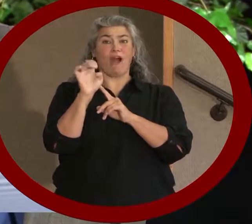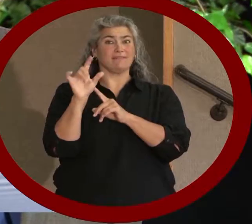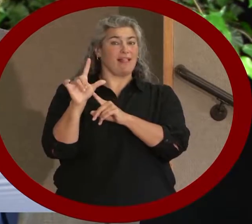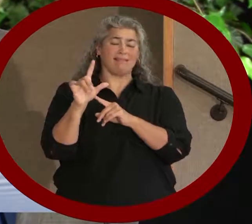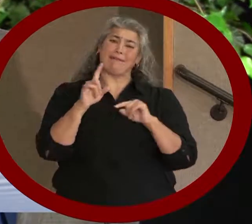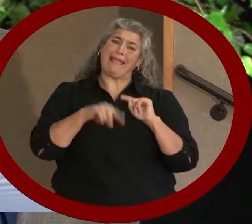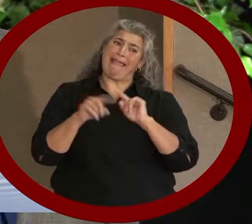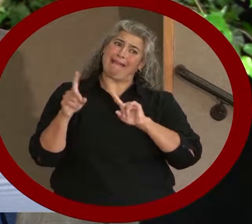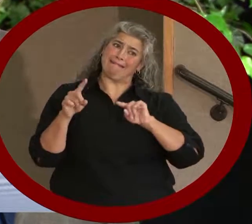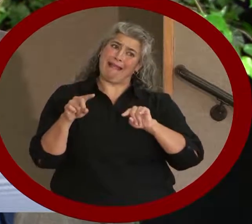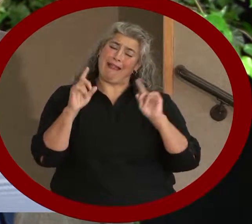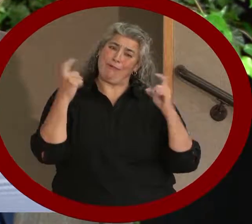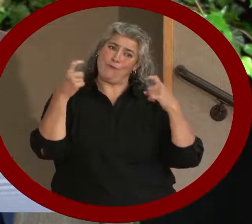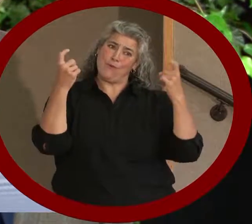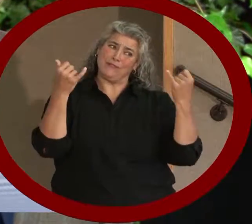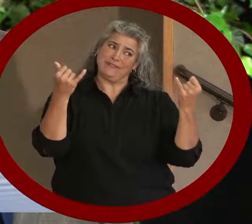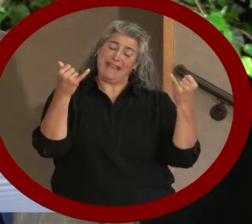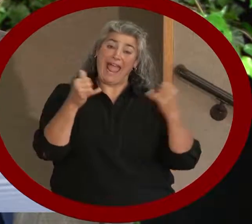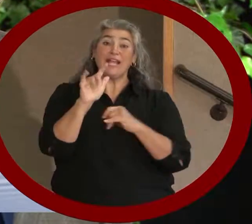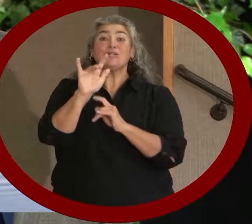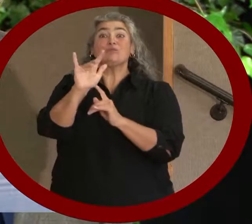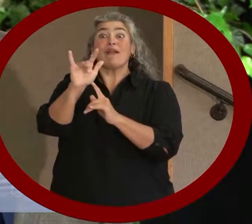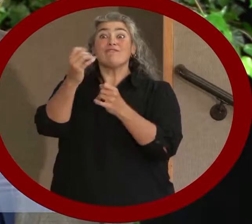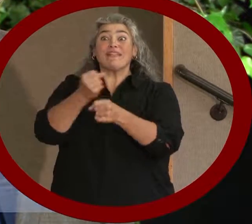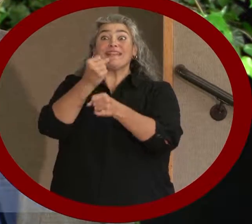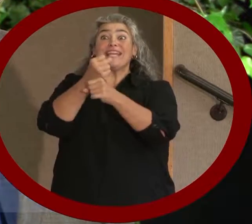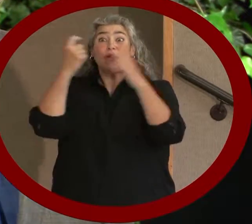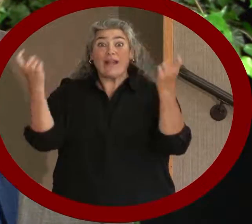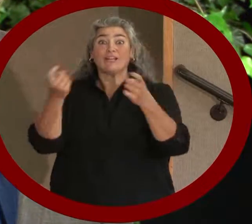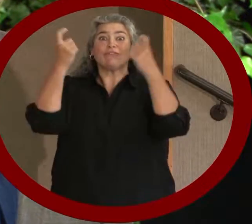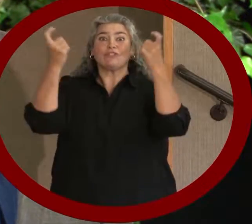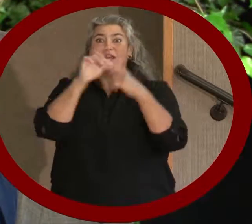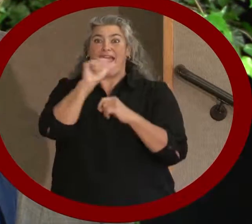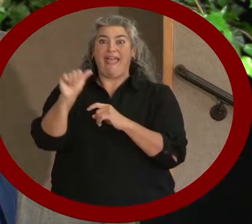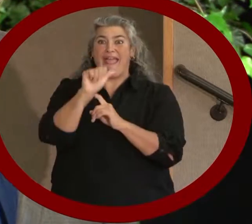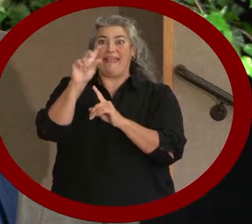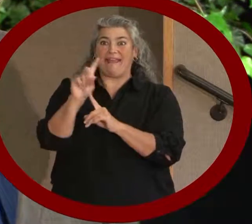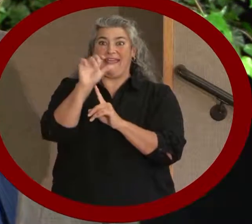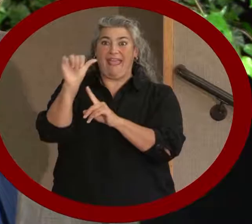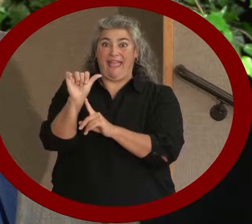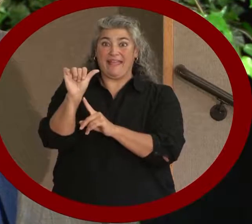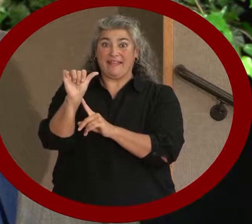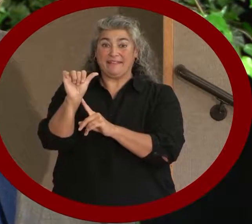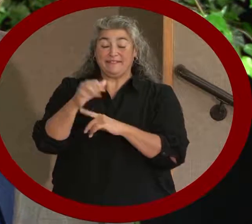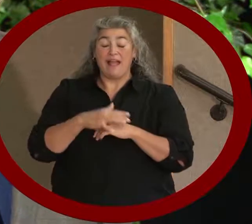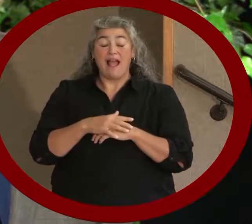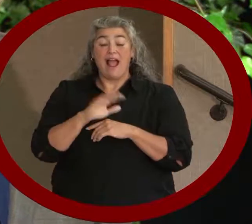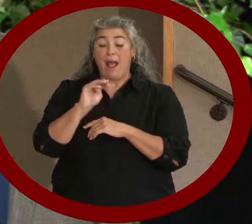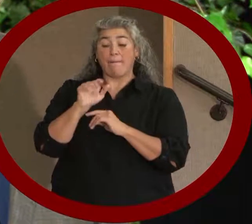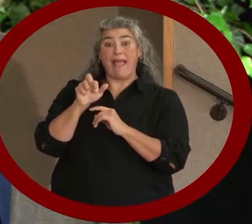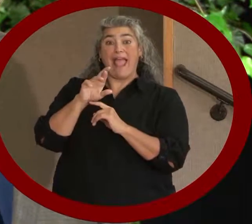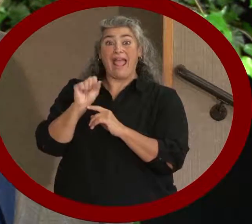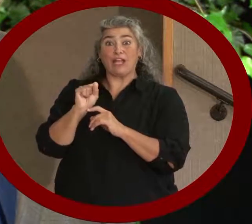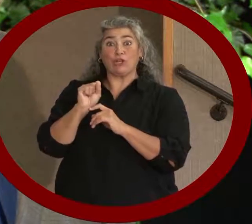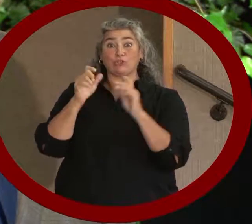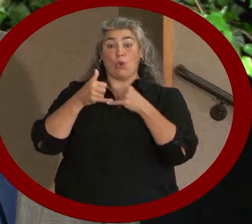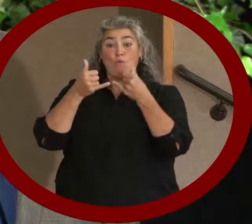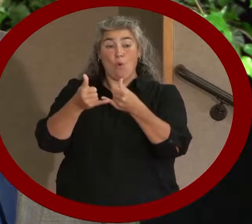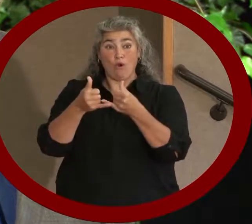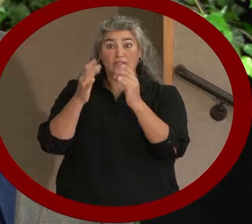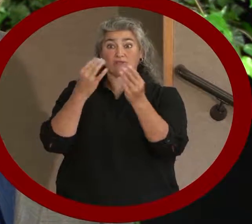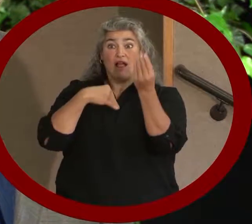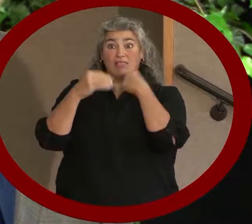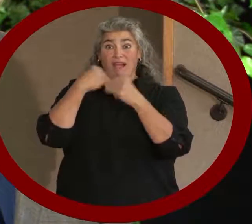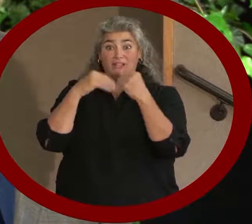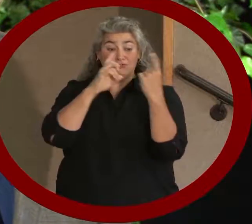which celebrate the 25th anniversary of the Americans with Disabilities Act. The Mayor's Awards and Luncheon have been a Fort Collins